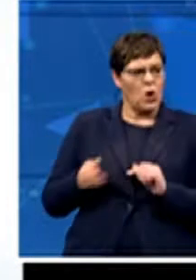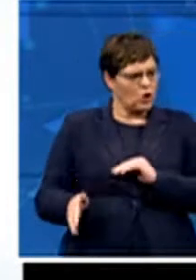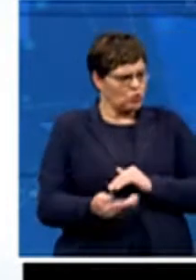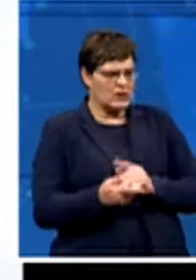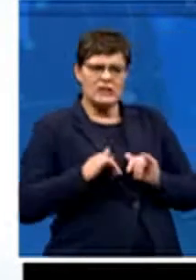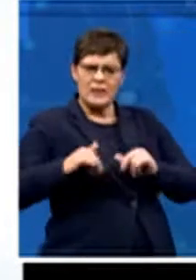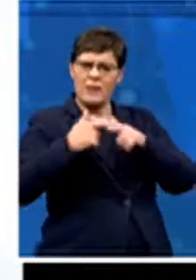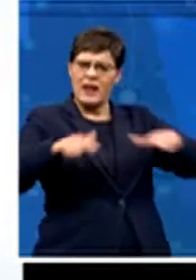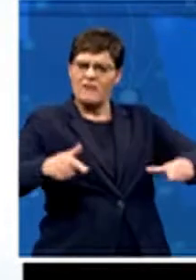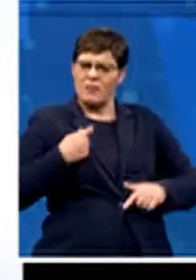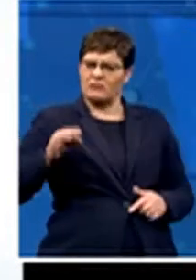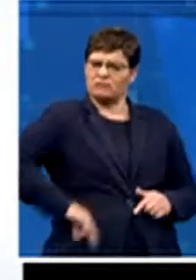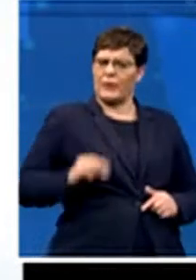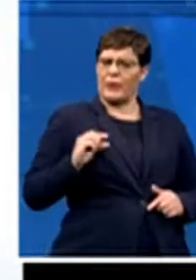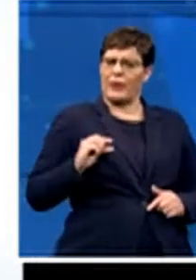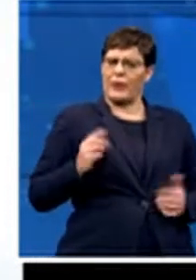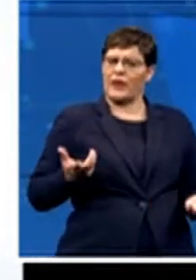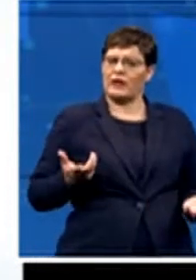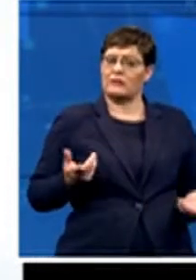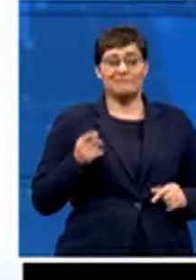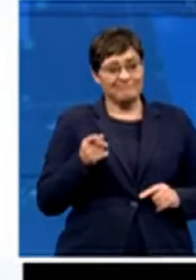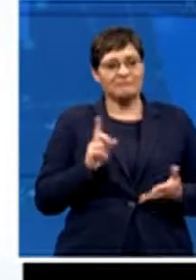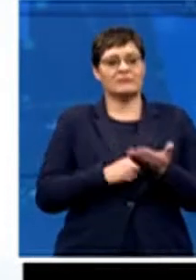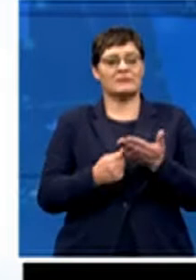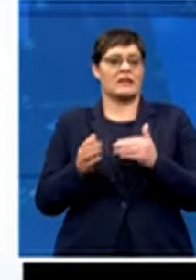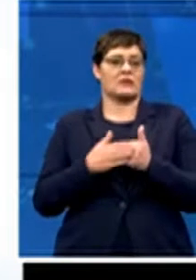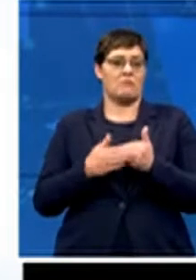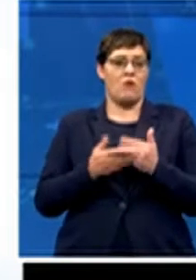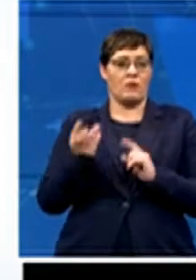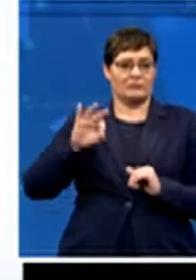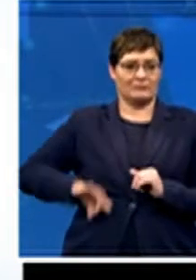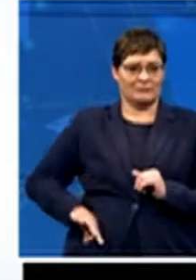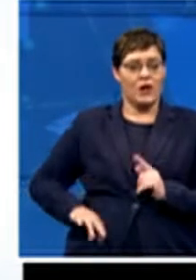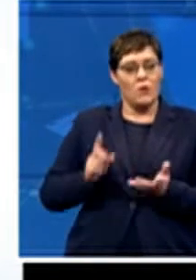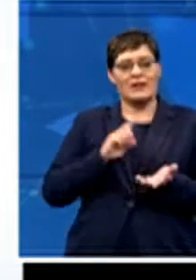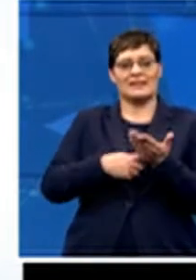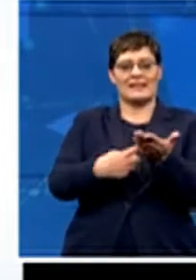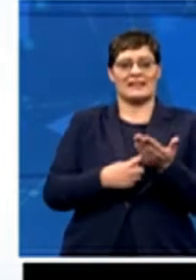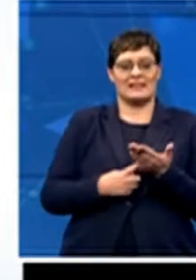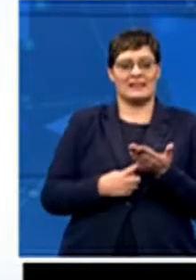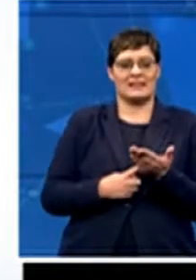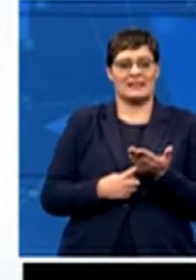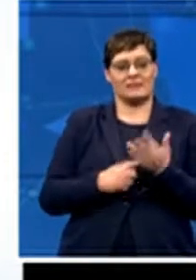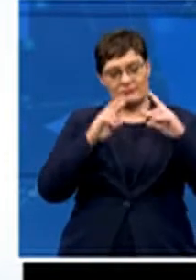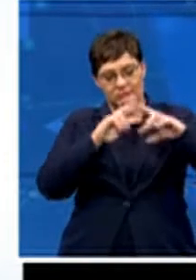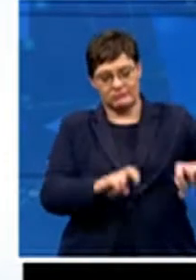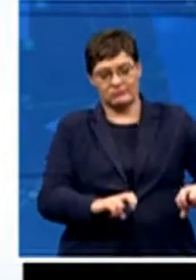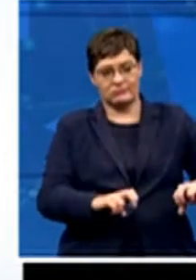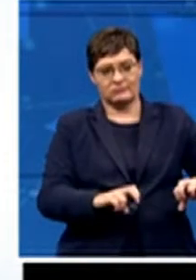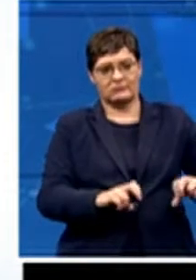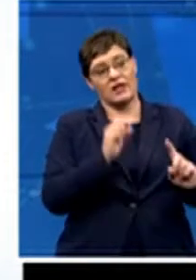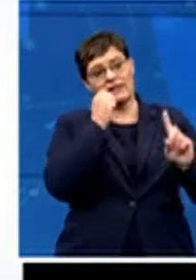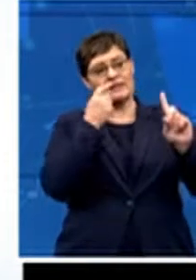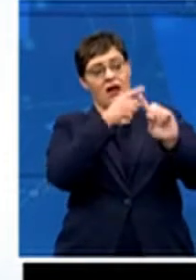I will discuss a little bit more about remuneration when we discuss the target policy. And then